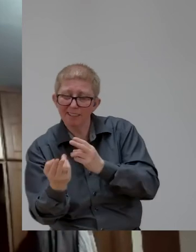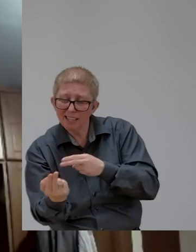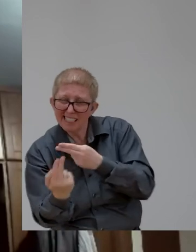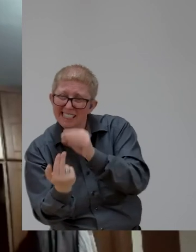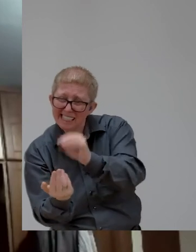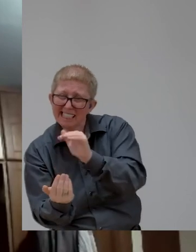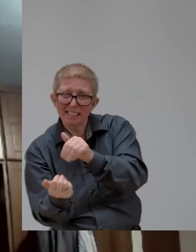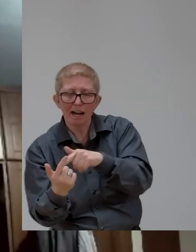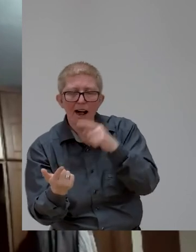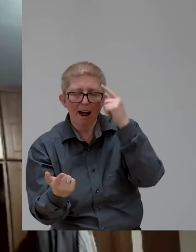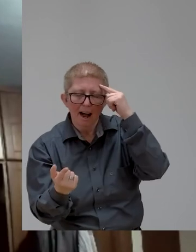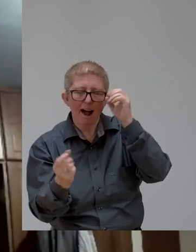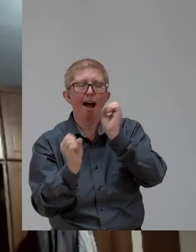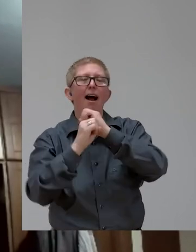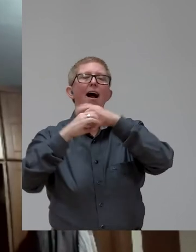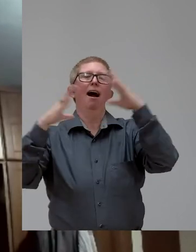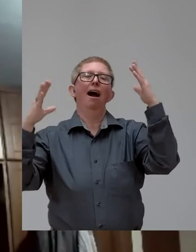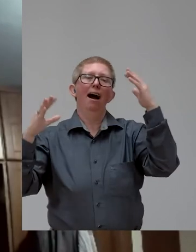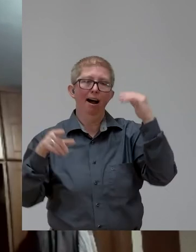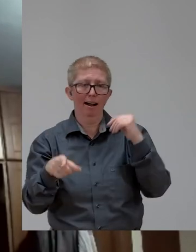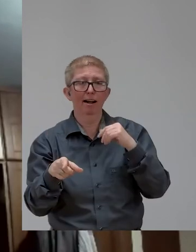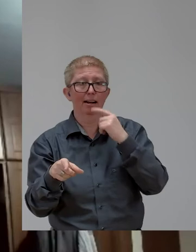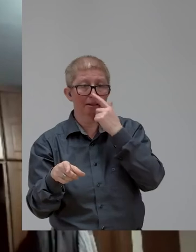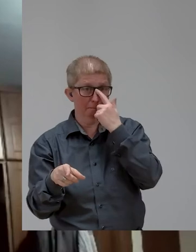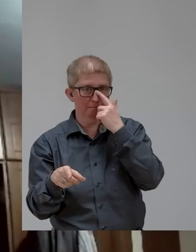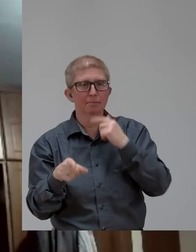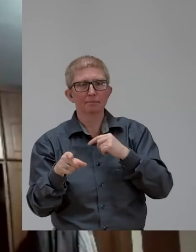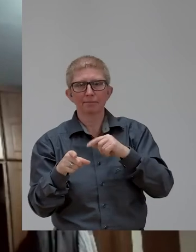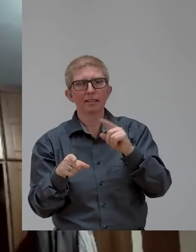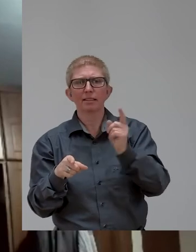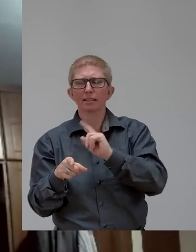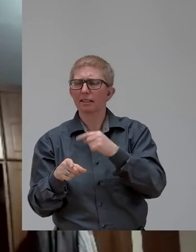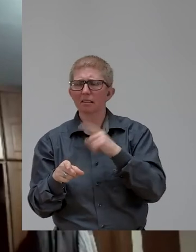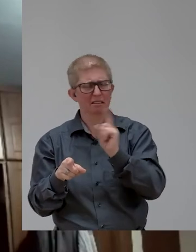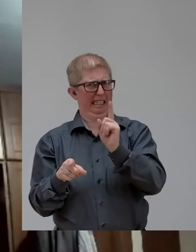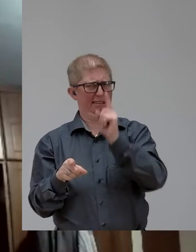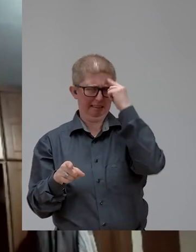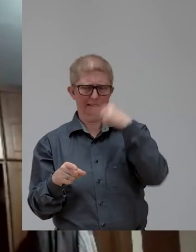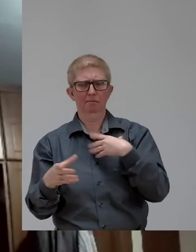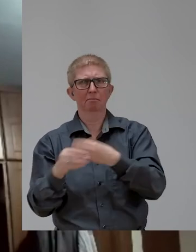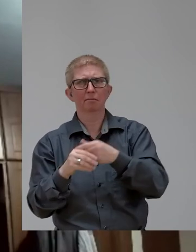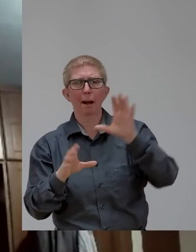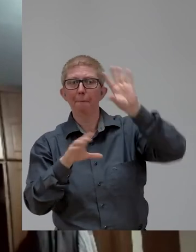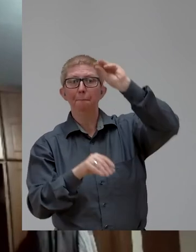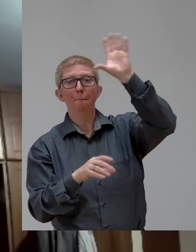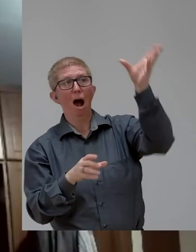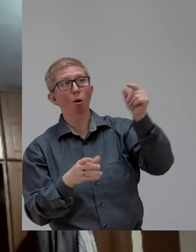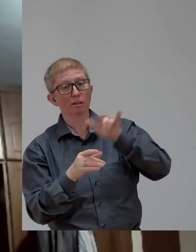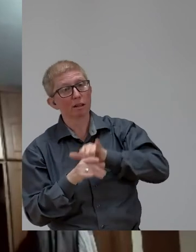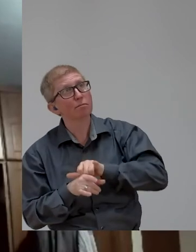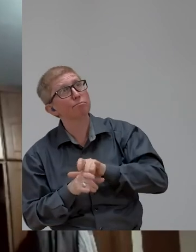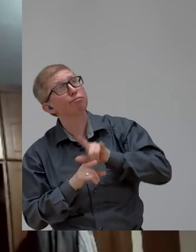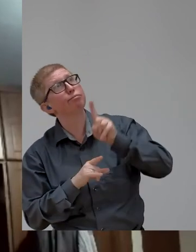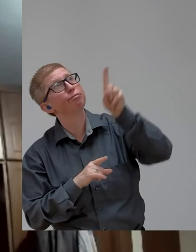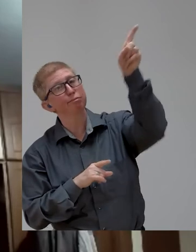not taking them to Mars. We're just keeping them in the same universe that we're sharing. So telling them into their own language, putting things into their